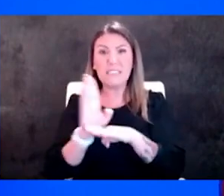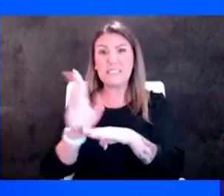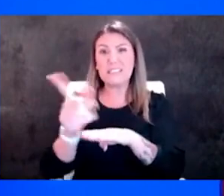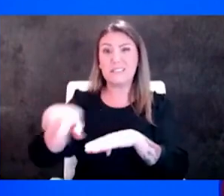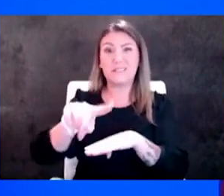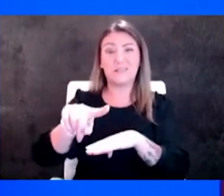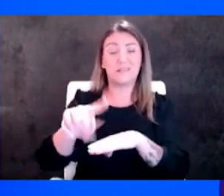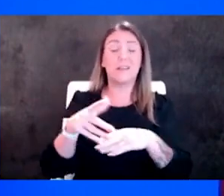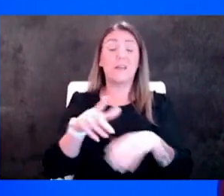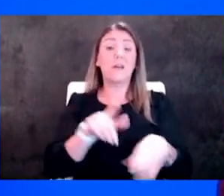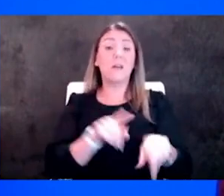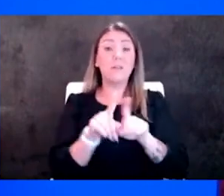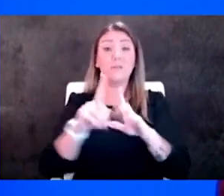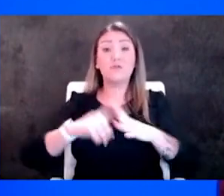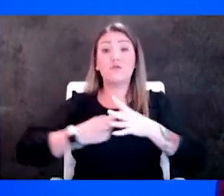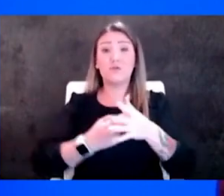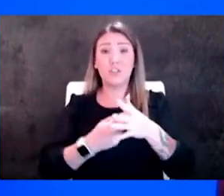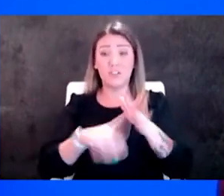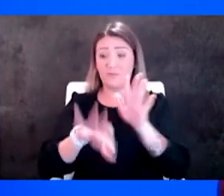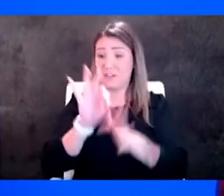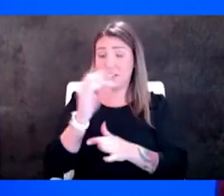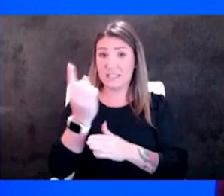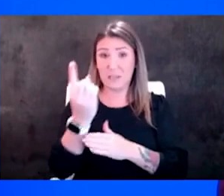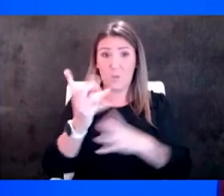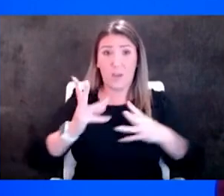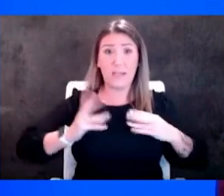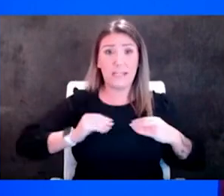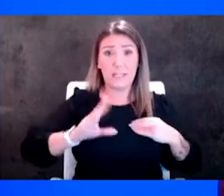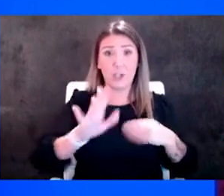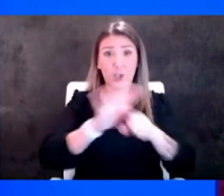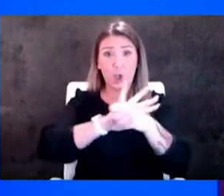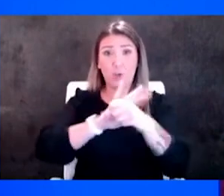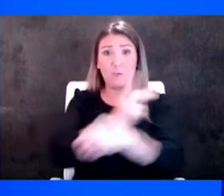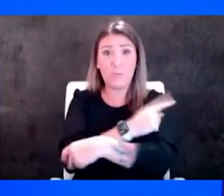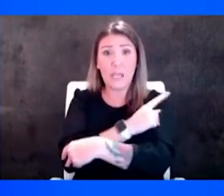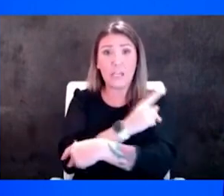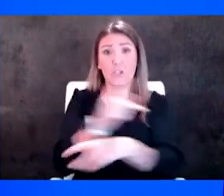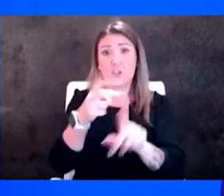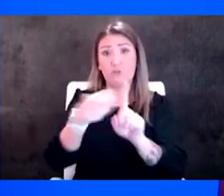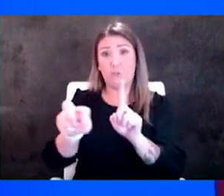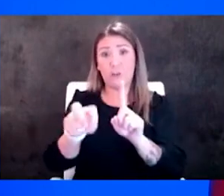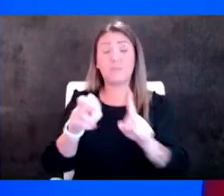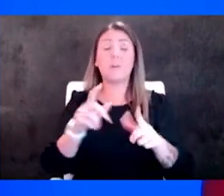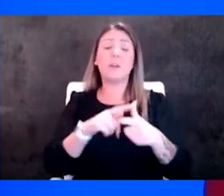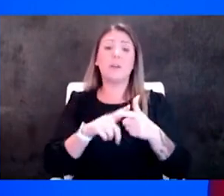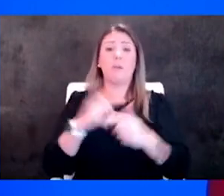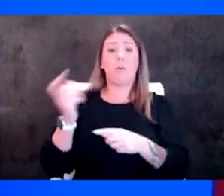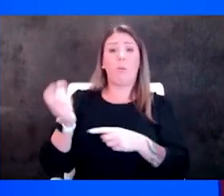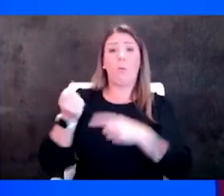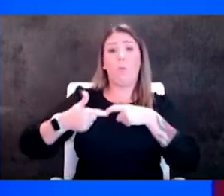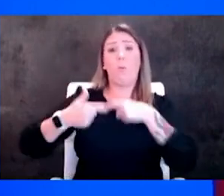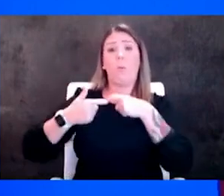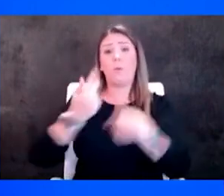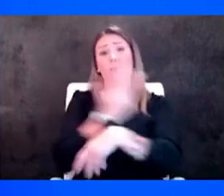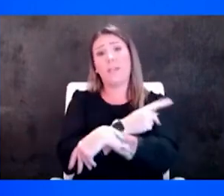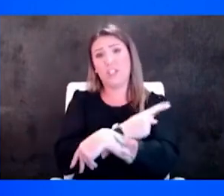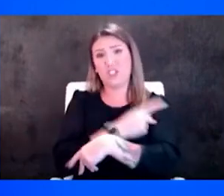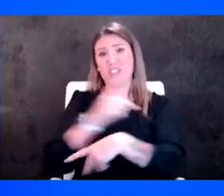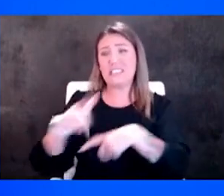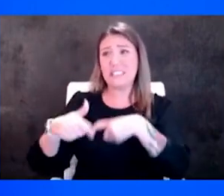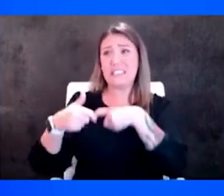starting to have trouble finding someone who will accept their COVID patient and transfer and are having to hold on to patients a little longer as